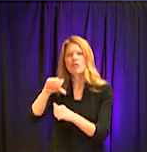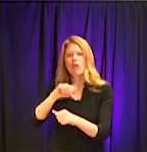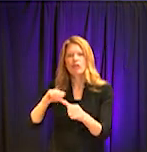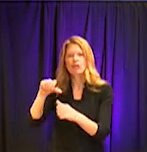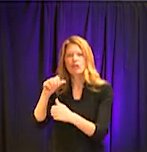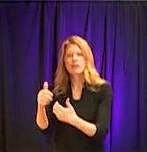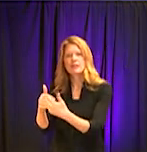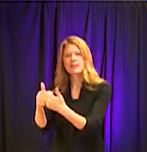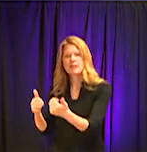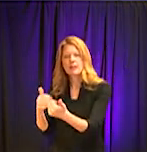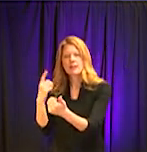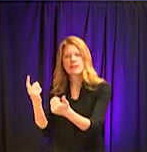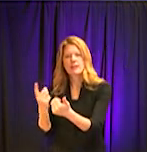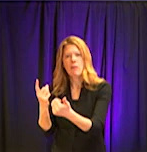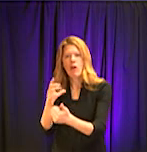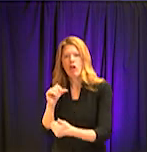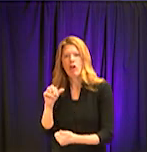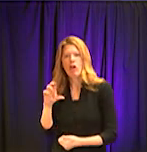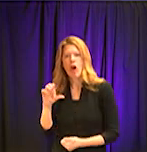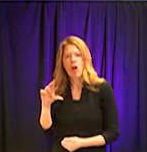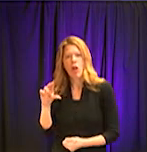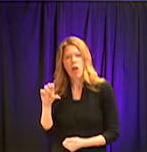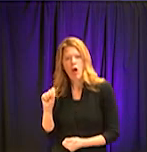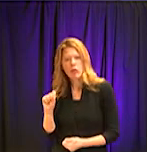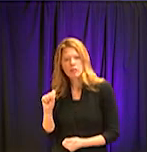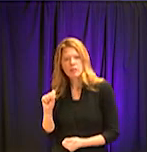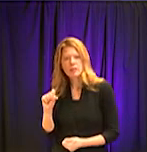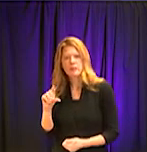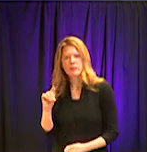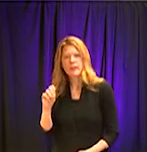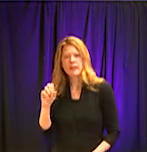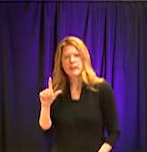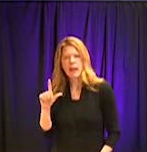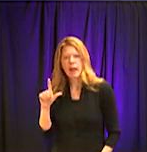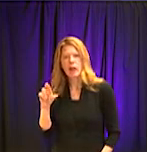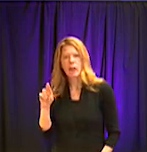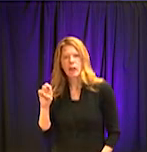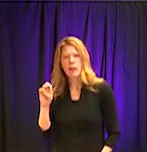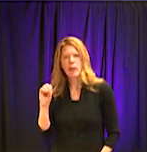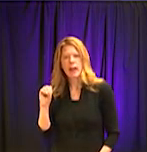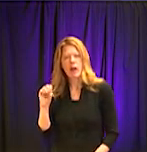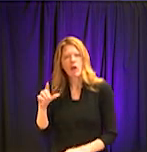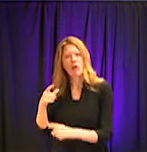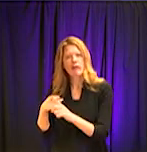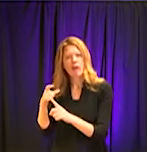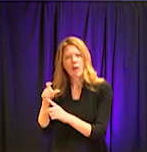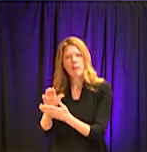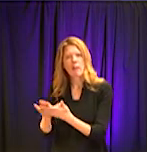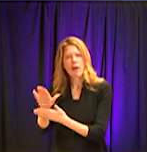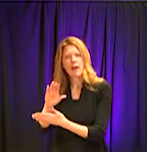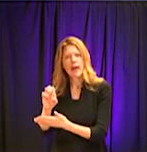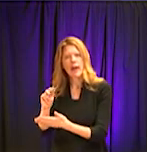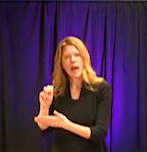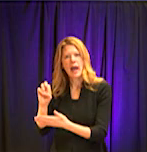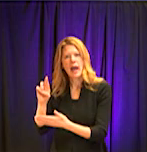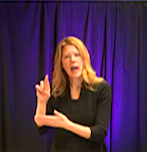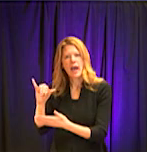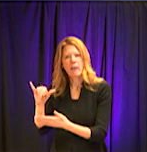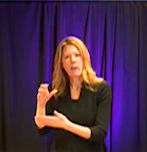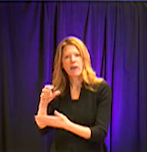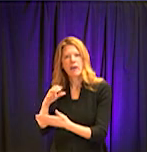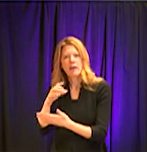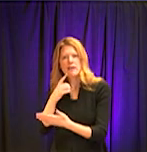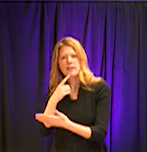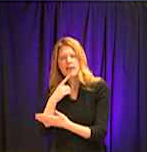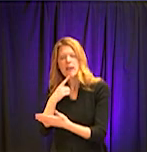Carlos Del Rio from Emory as to sprint to prevent the community spread, spread the